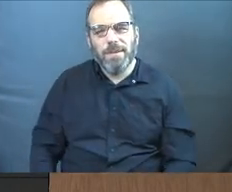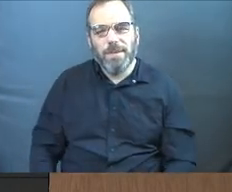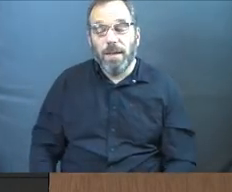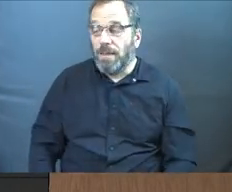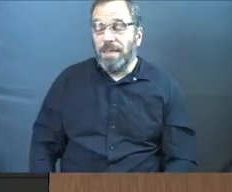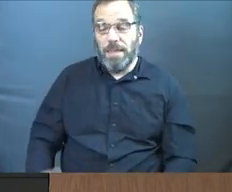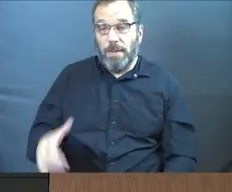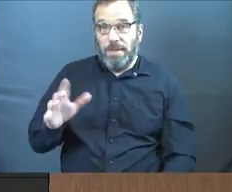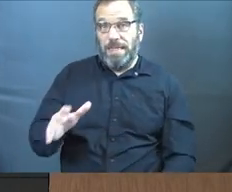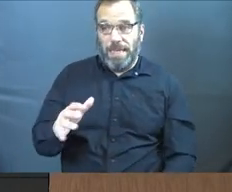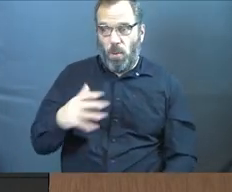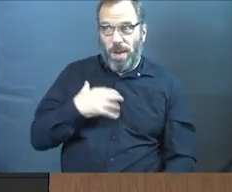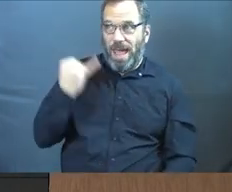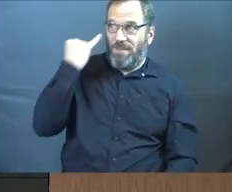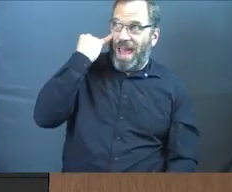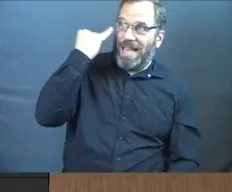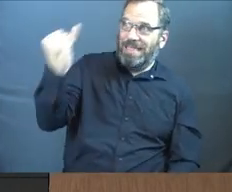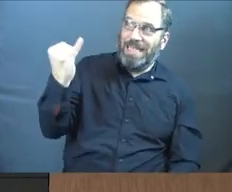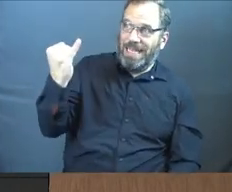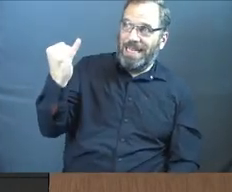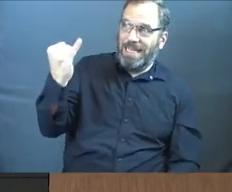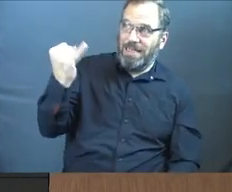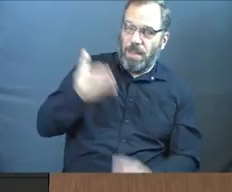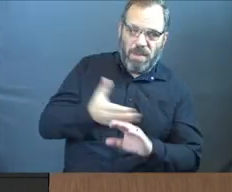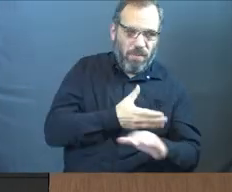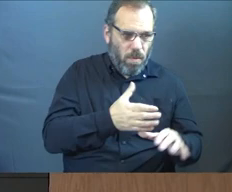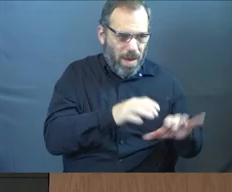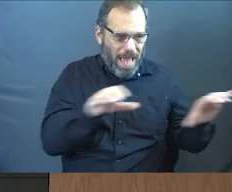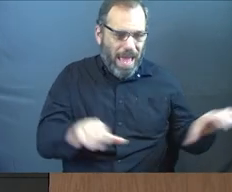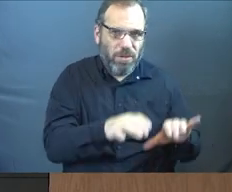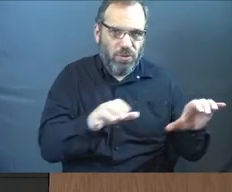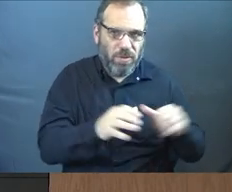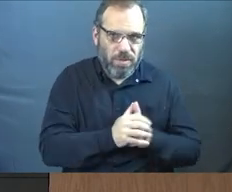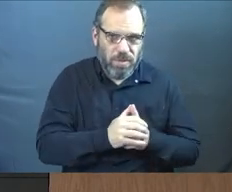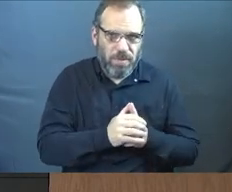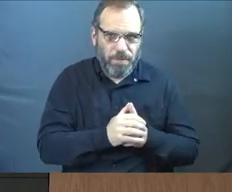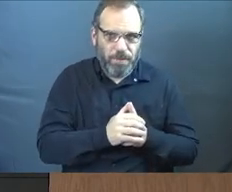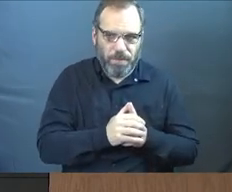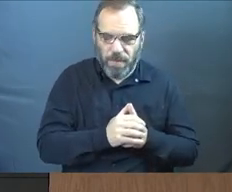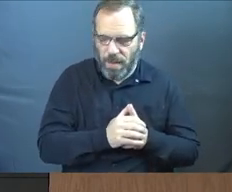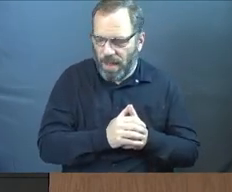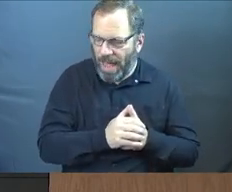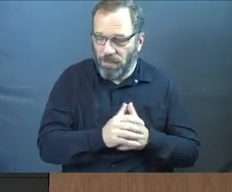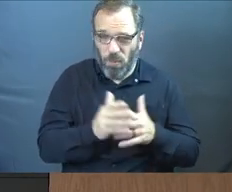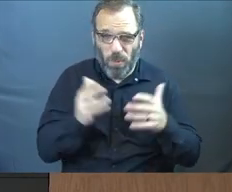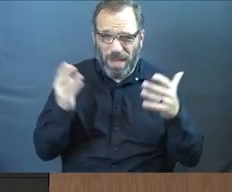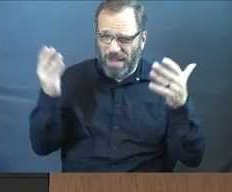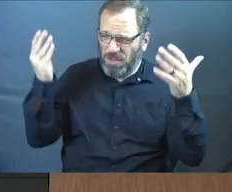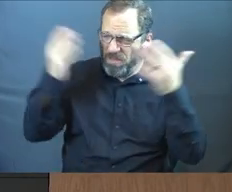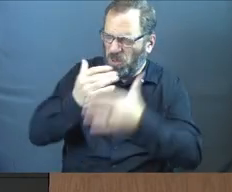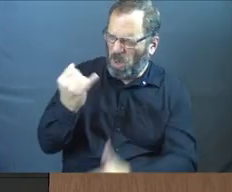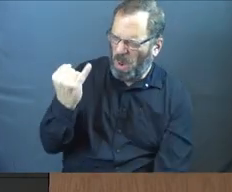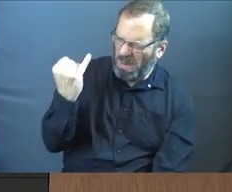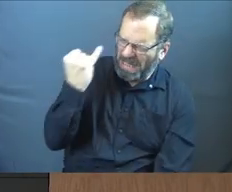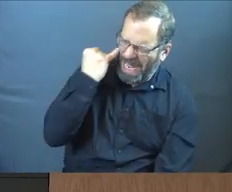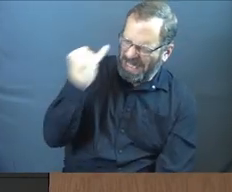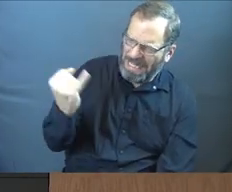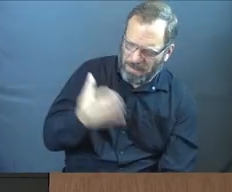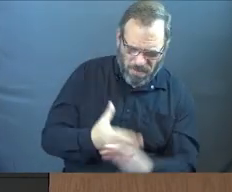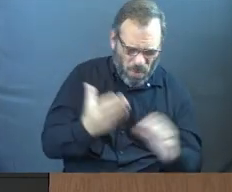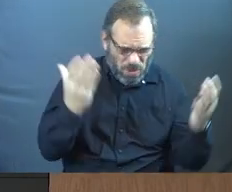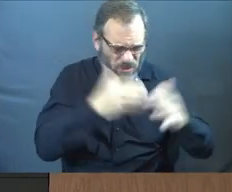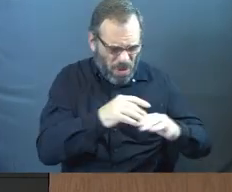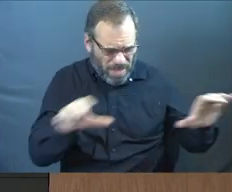See, we have ideas before we take actions. And we have dark ideas before we take dark action.